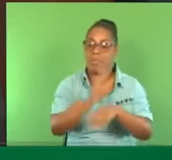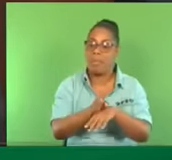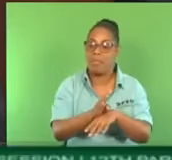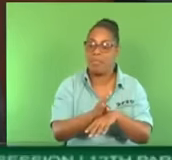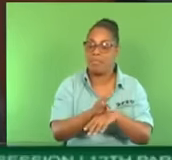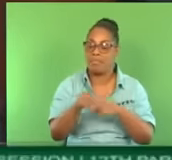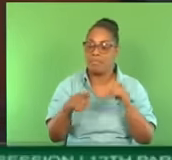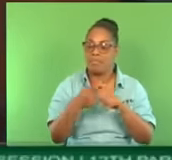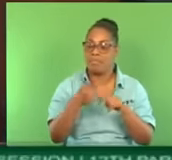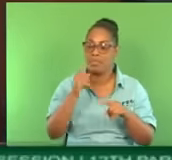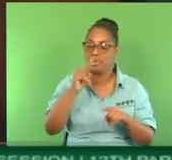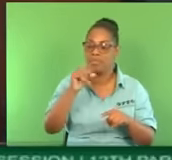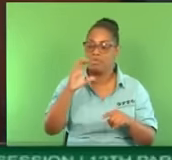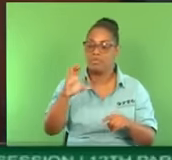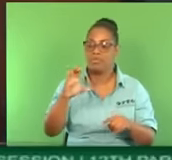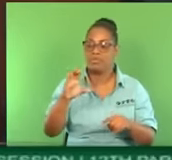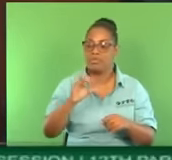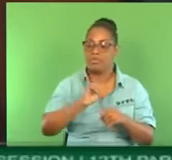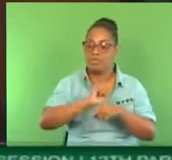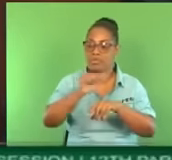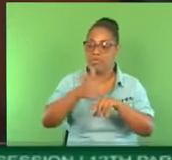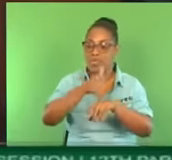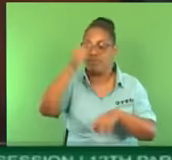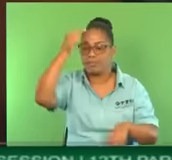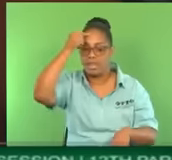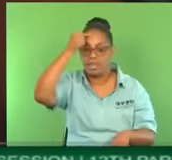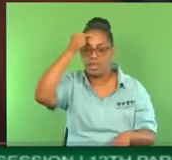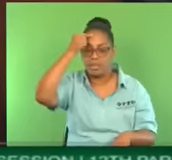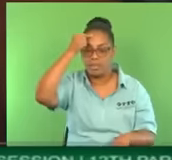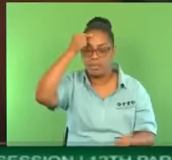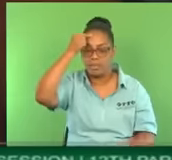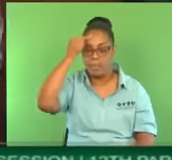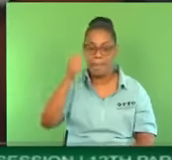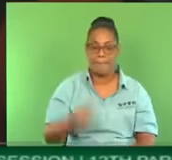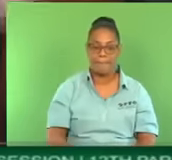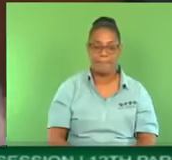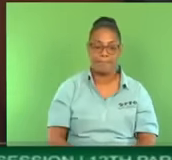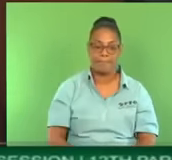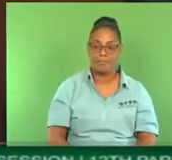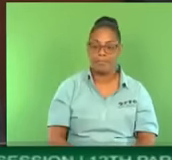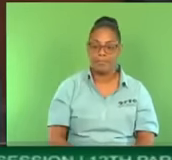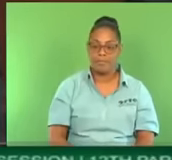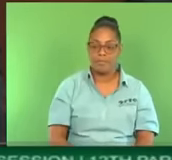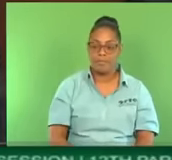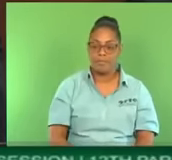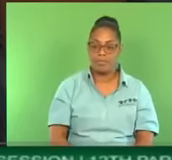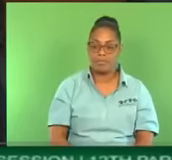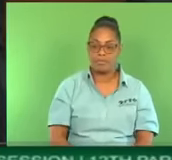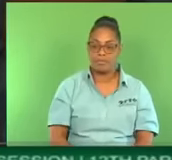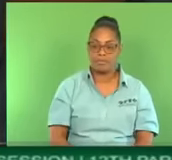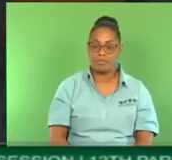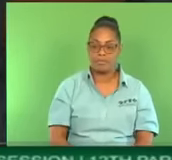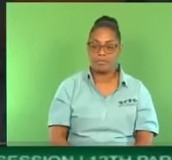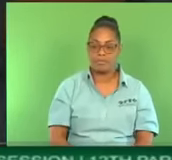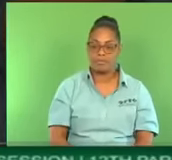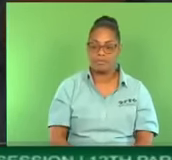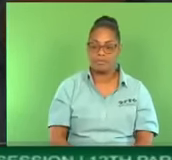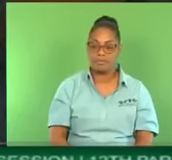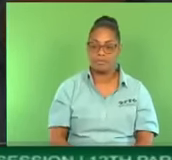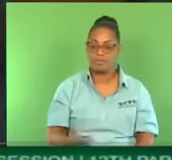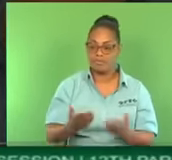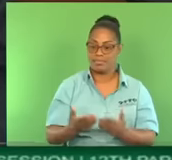United National Congress forms the government of Toronto. Because he may have some talent that we don't know about.